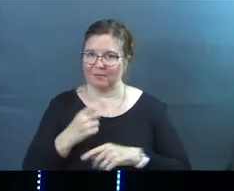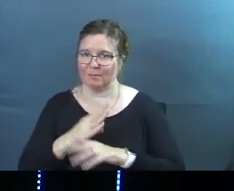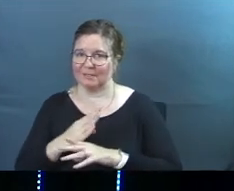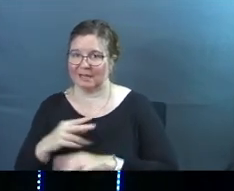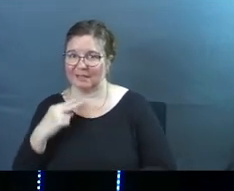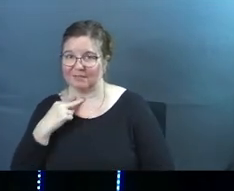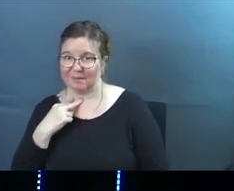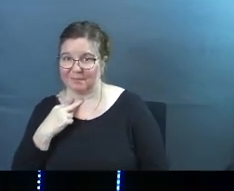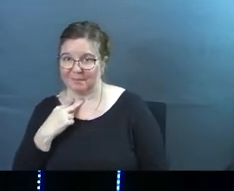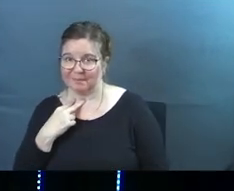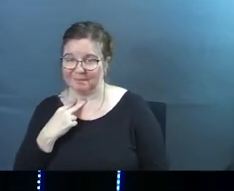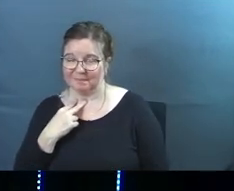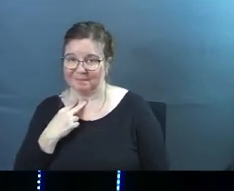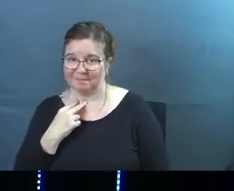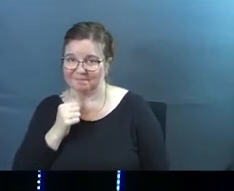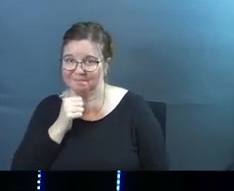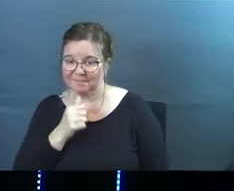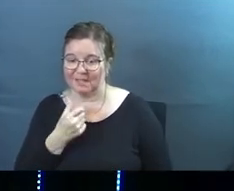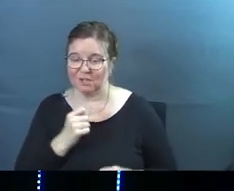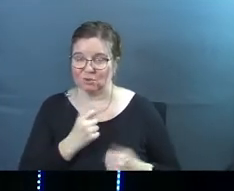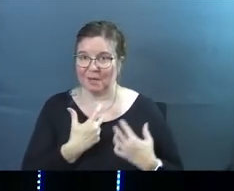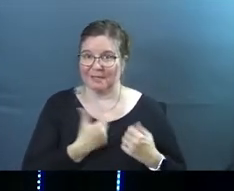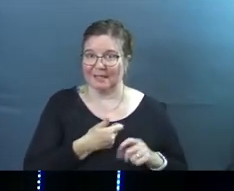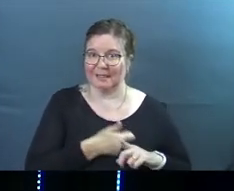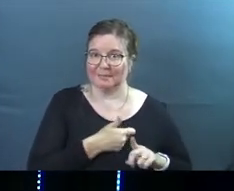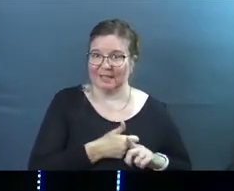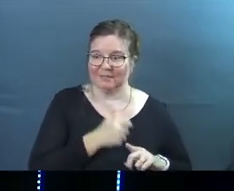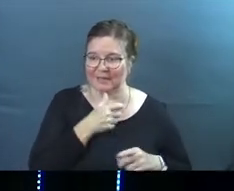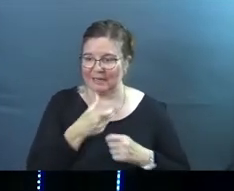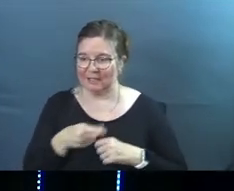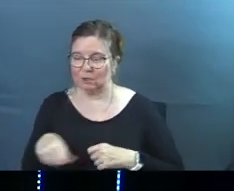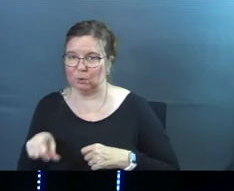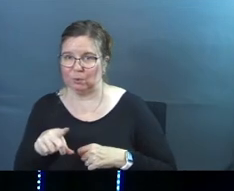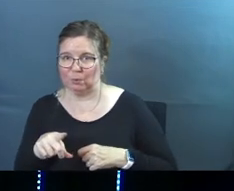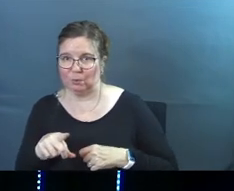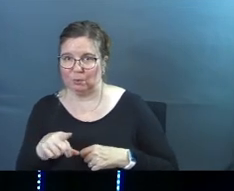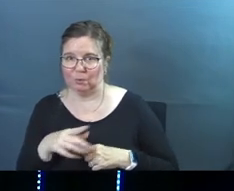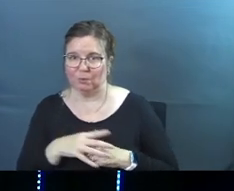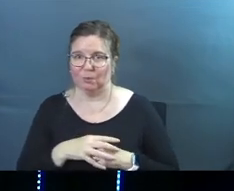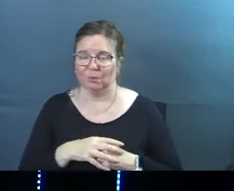protecting you they tried to heal them instead of healing you